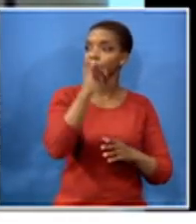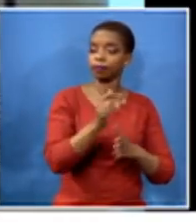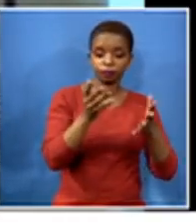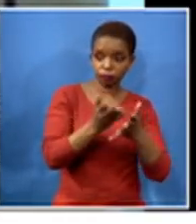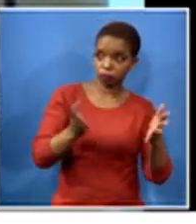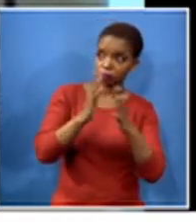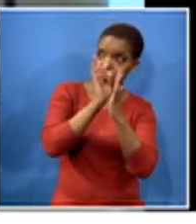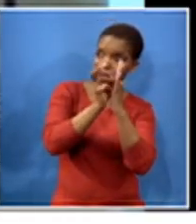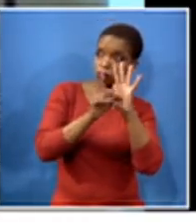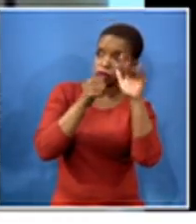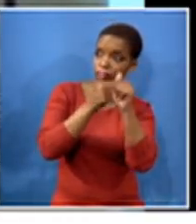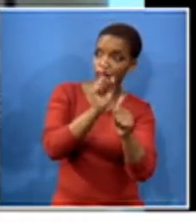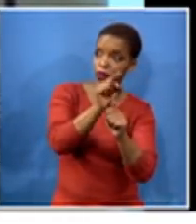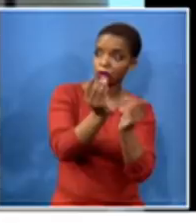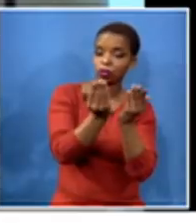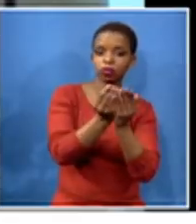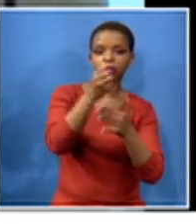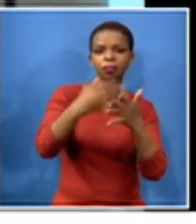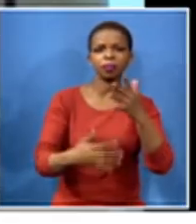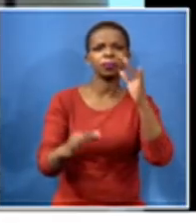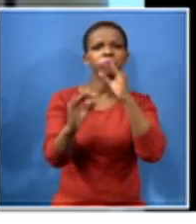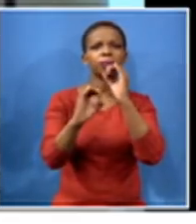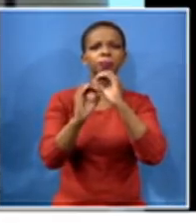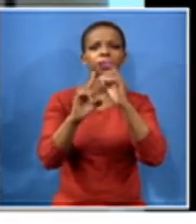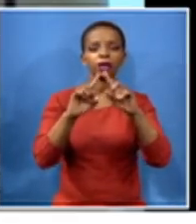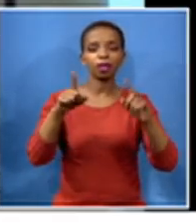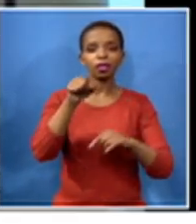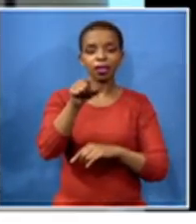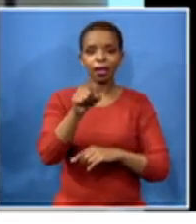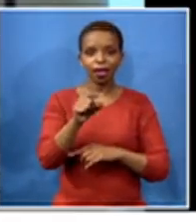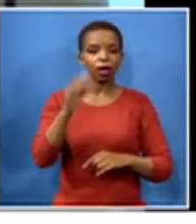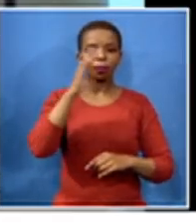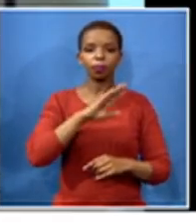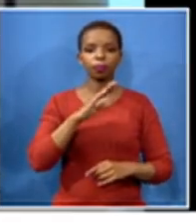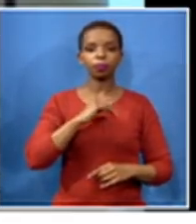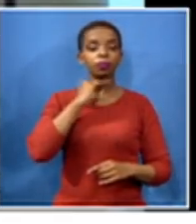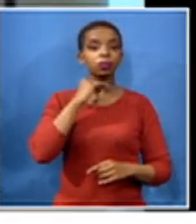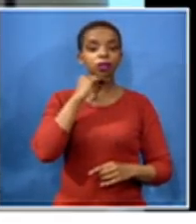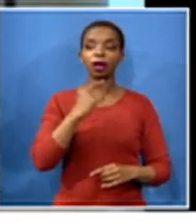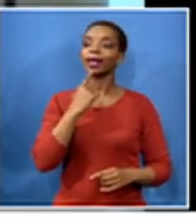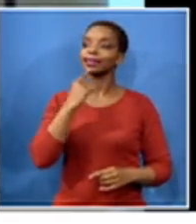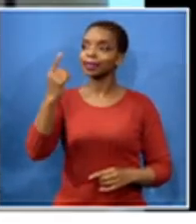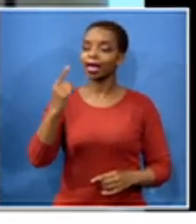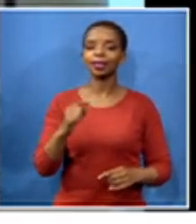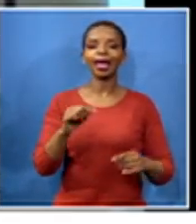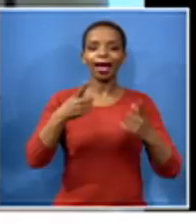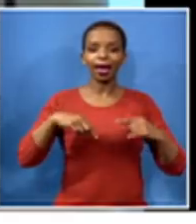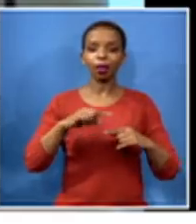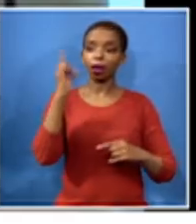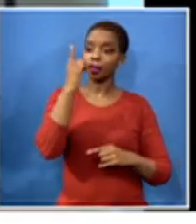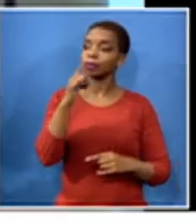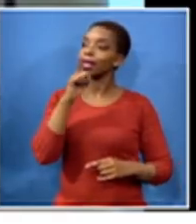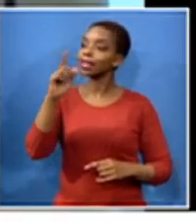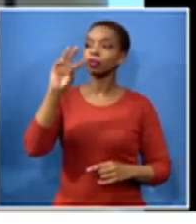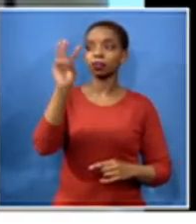talk about the department closed its offices but didn't think it good enough to tell our principals be careful this is what happened these